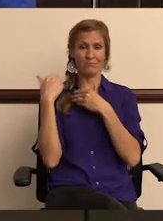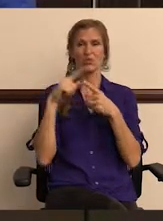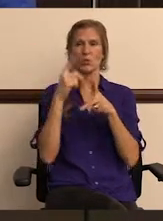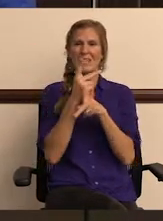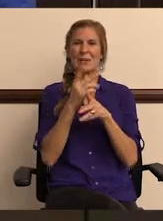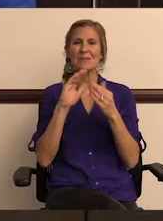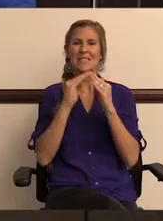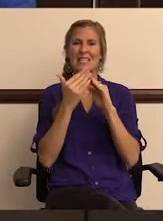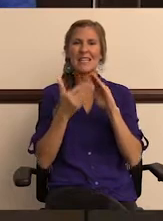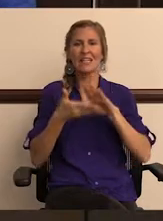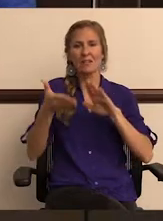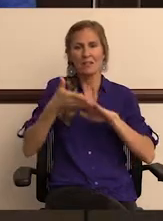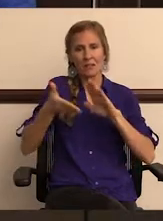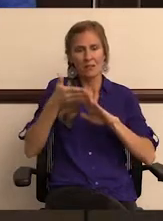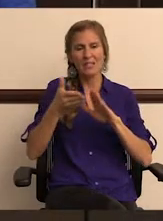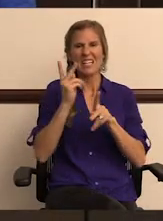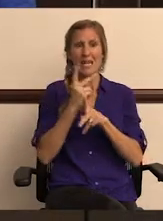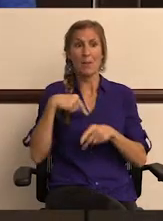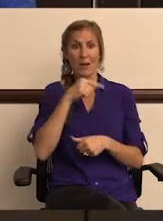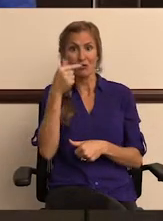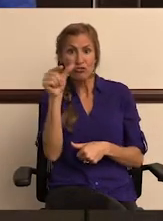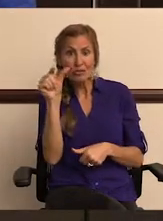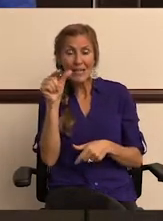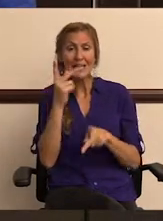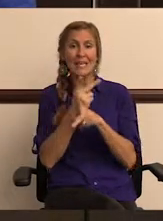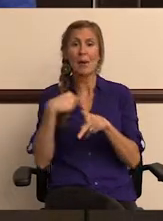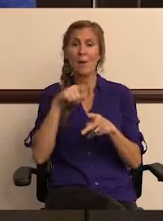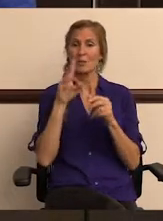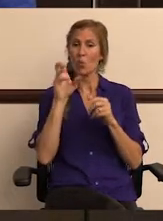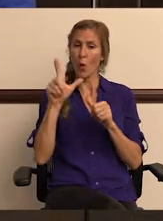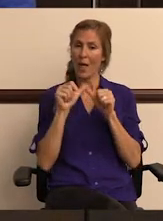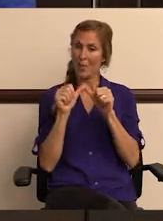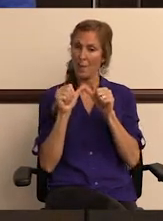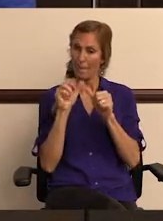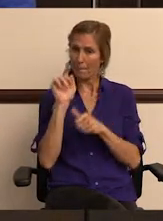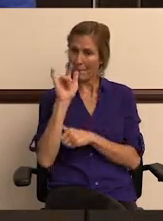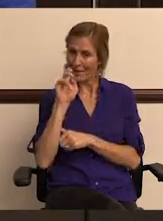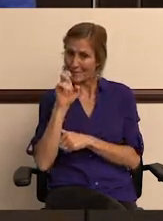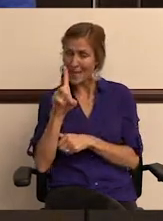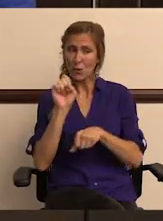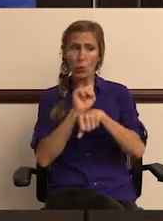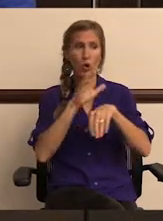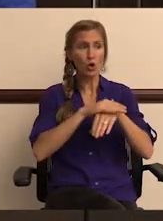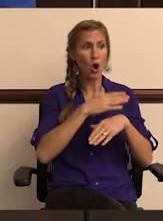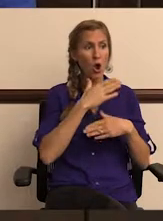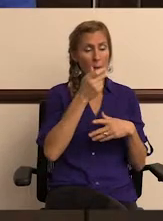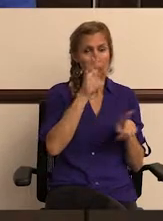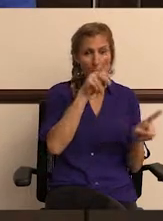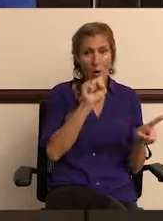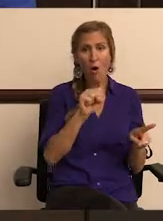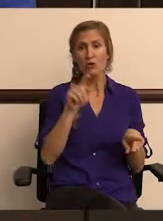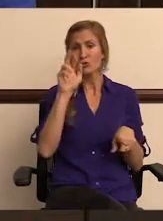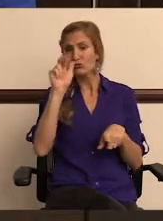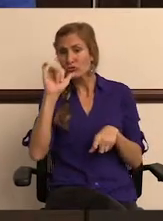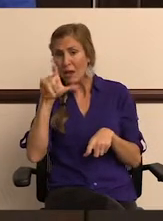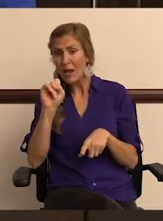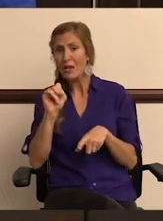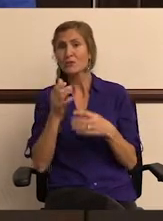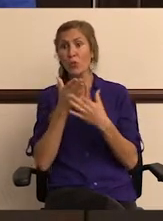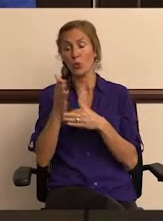essential elements of our city functioning. They keep us green. They keep it well maintained. They work on our parks, on our trails.